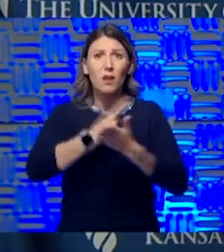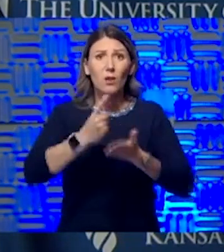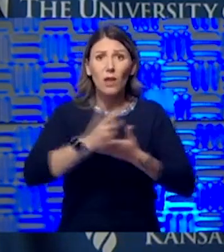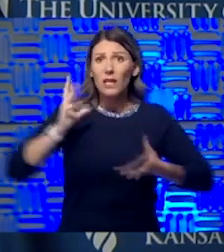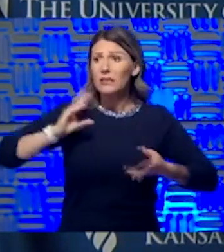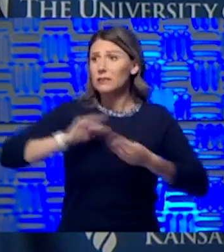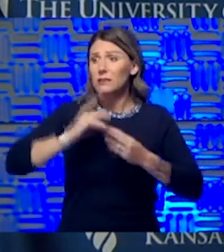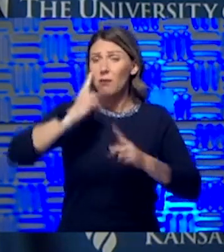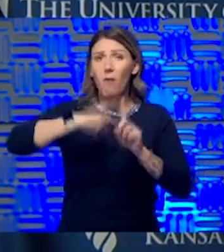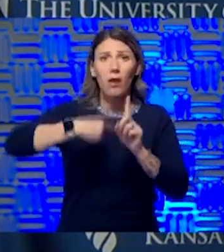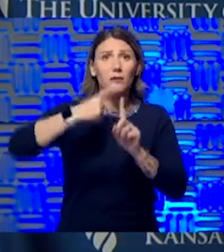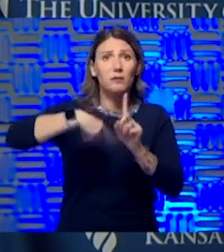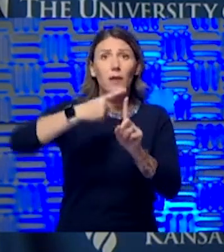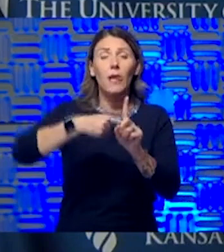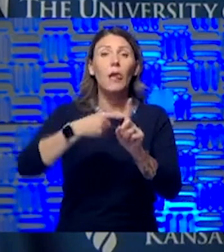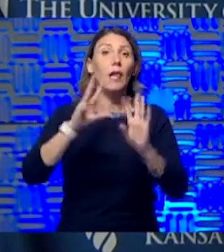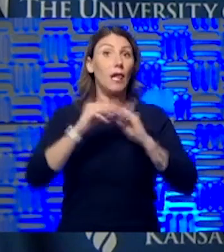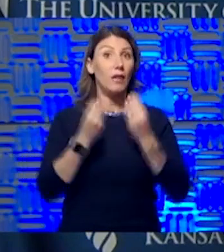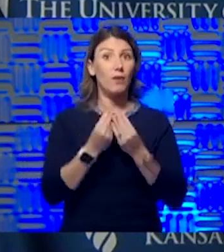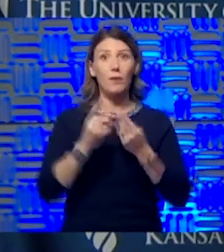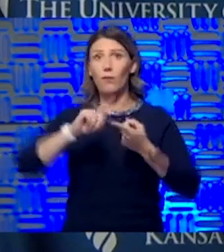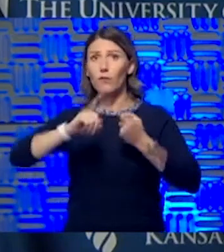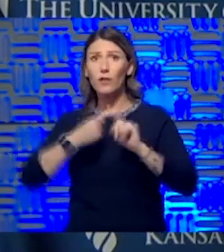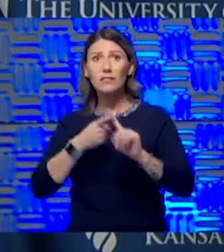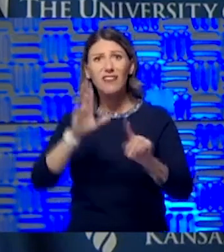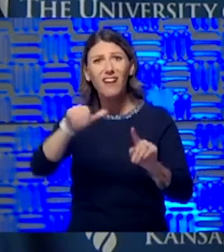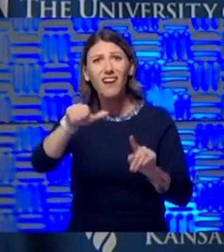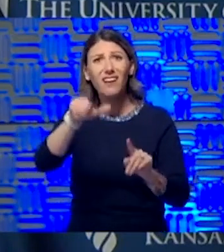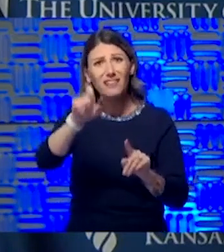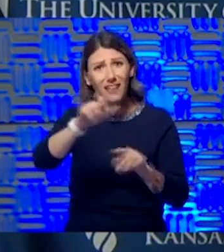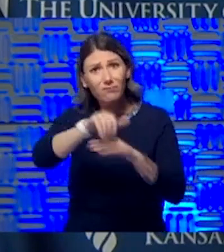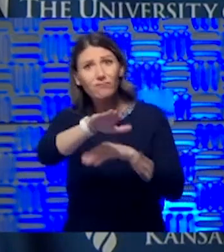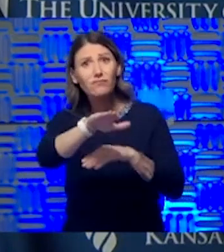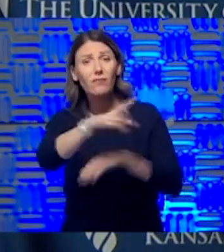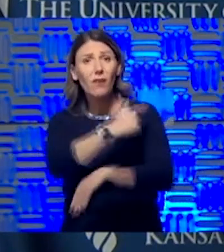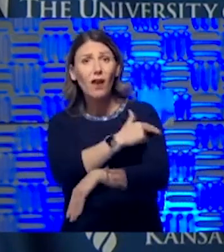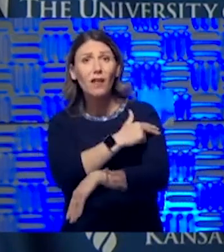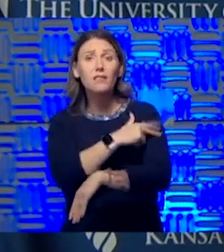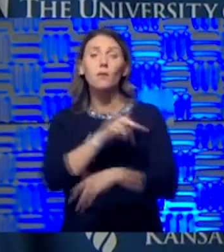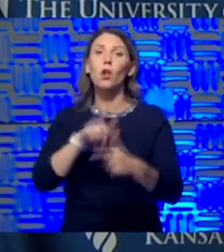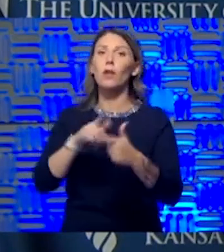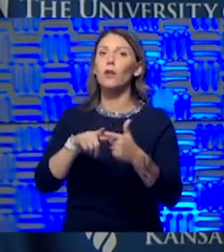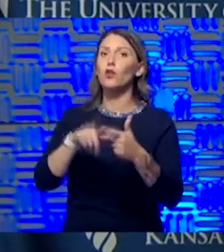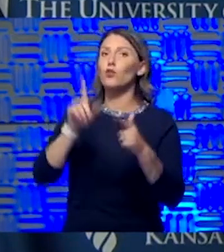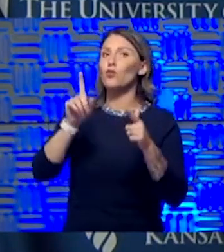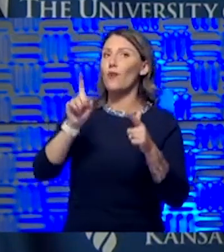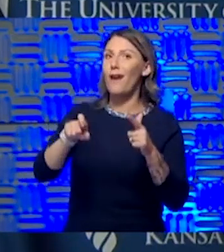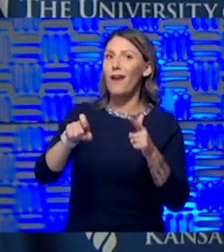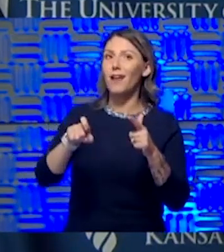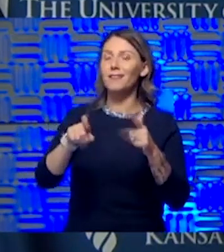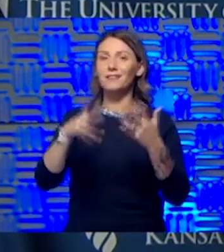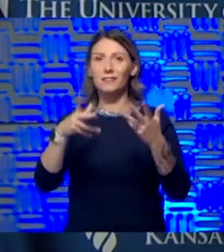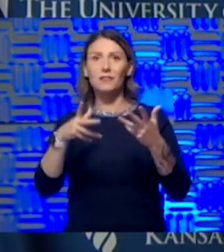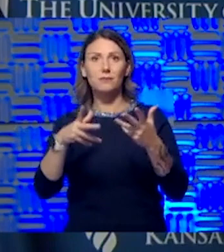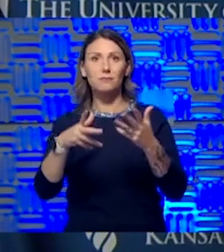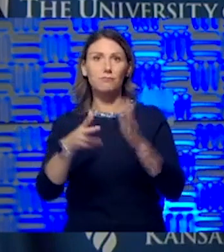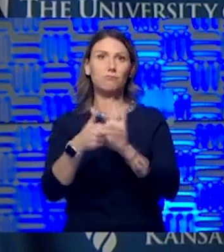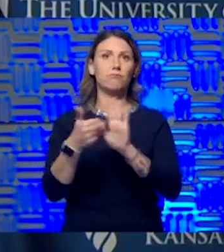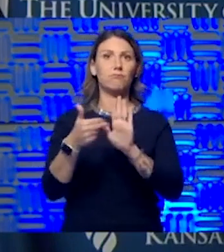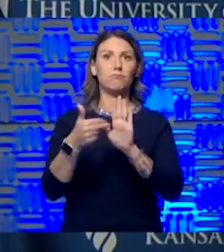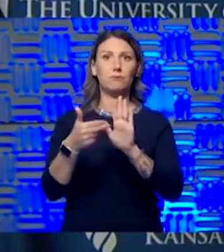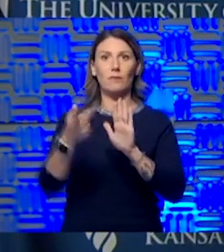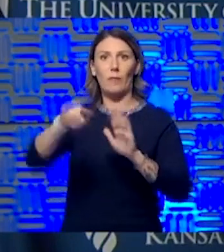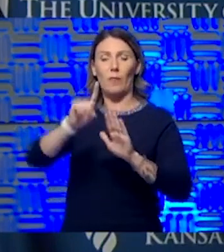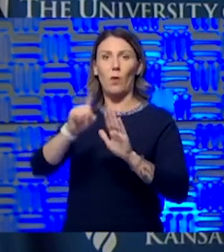member or a friend said, hey, you need to go to the hospital. And by the fact they had to be ruled out, they did get the diagnosis of those